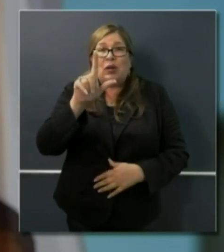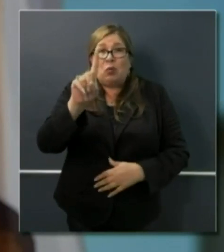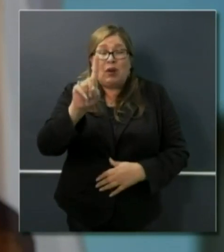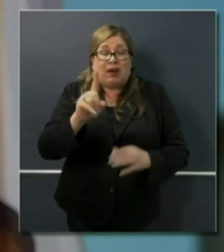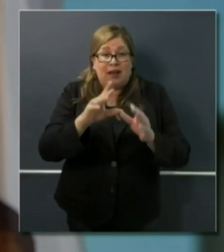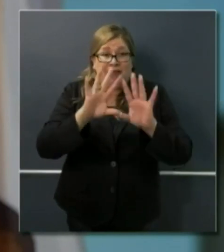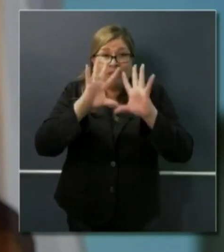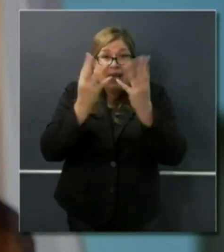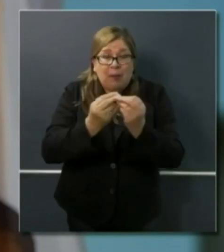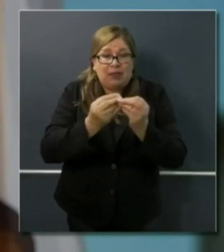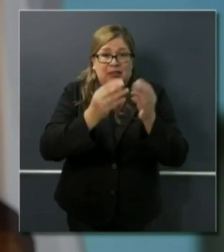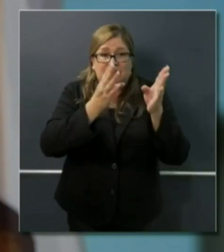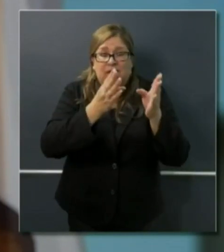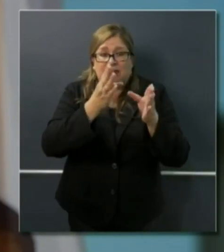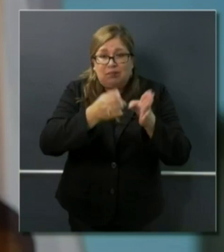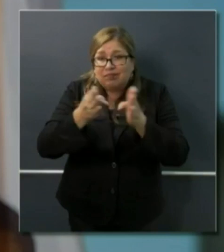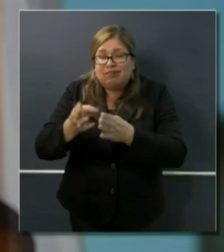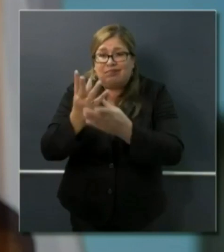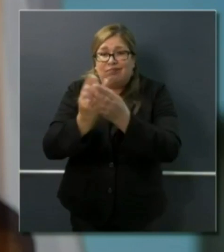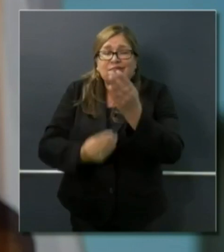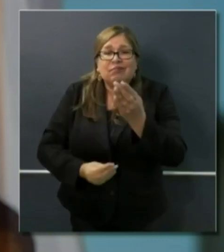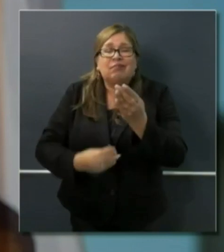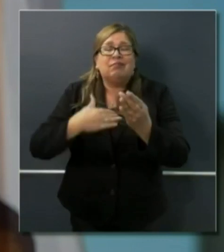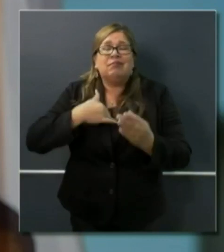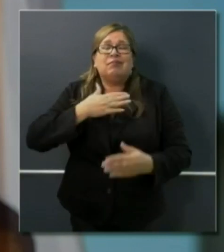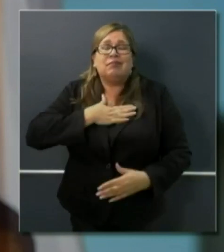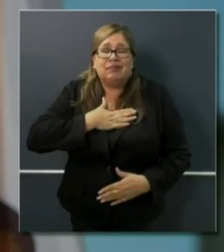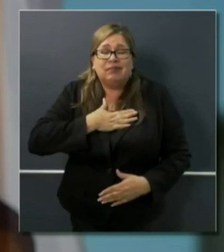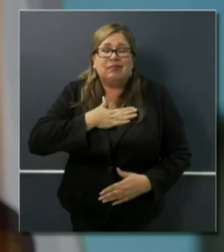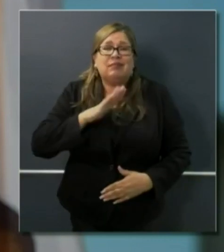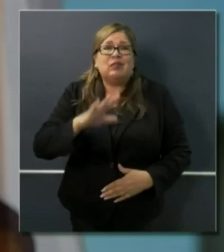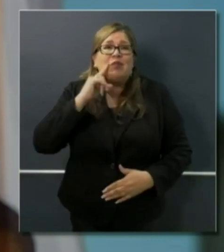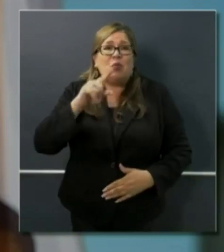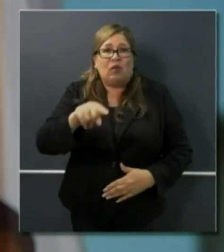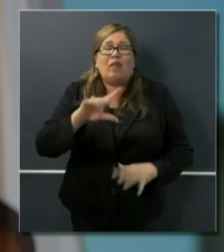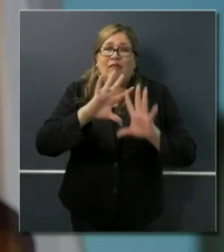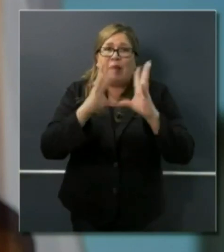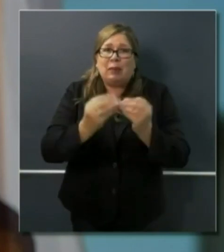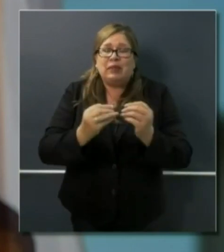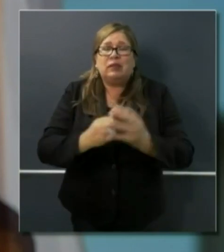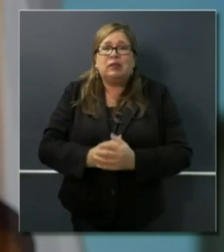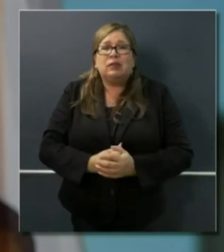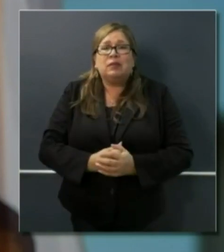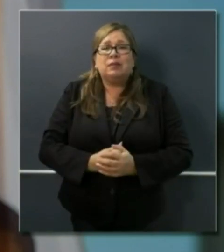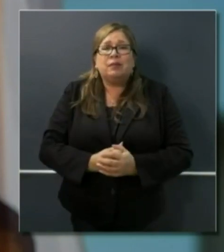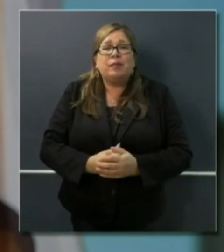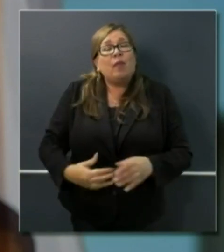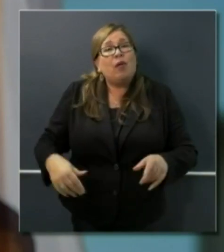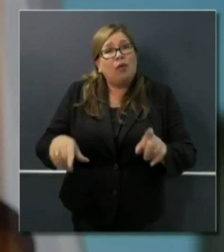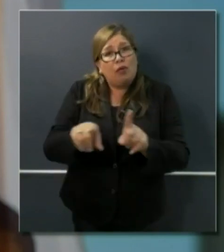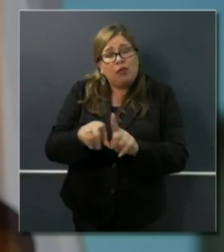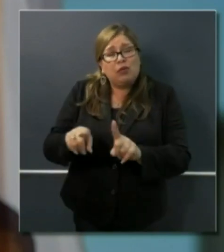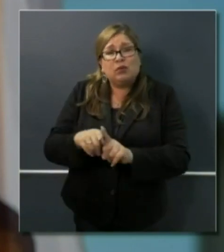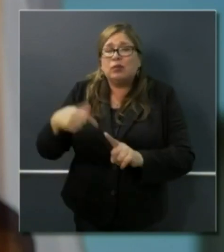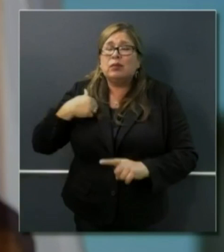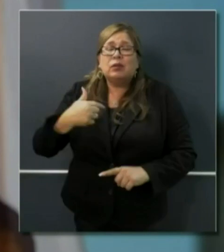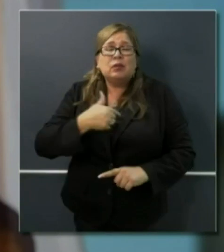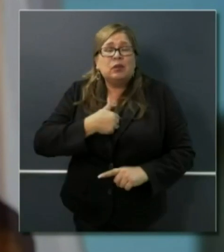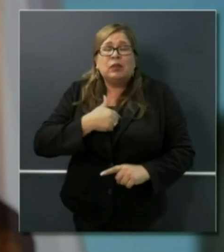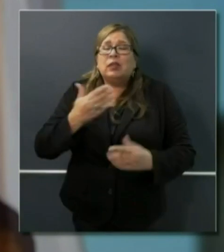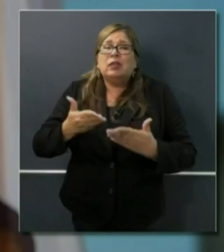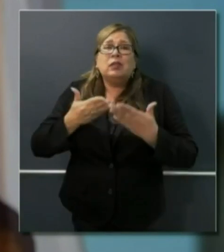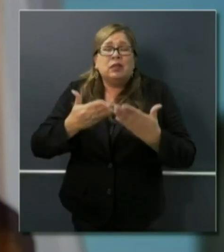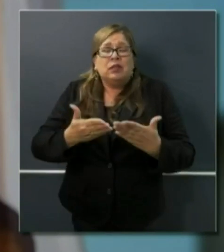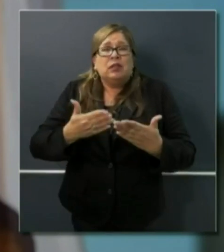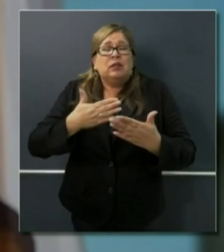just want to extend my heartfelt condolences and also extend appreciation for not only